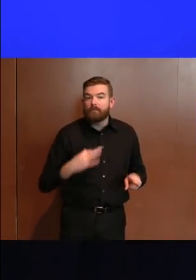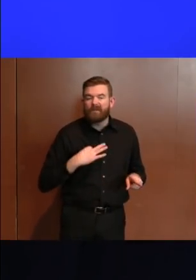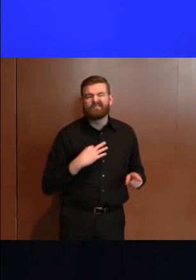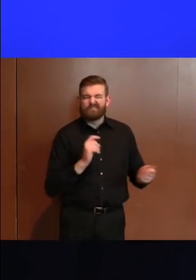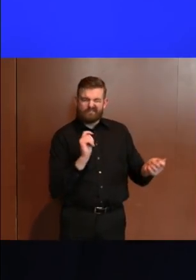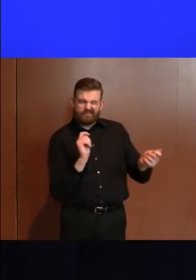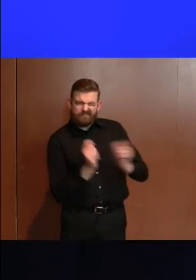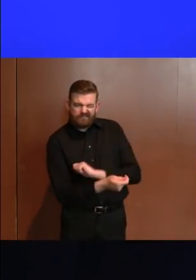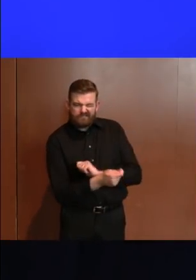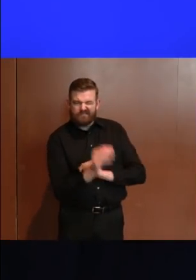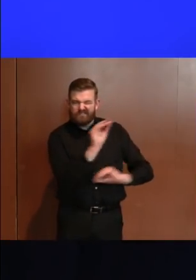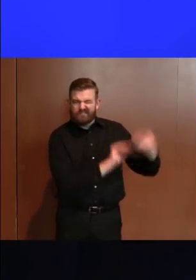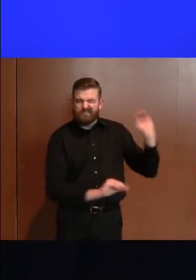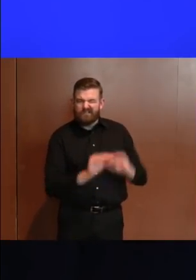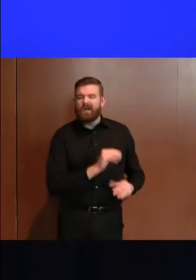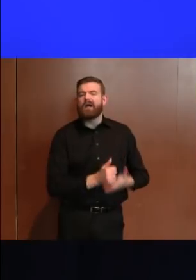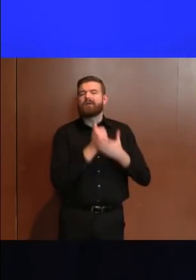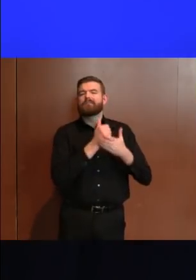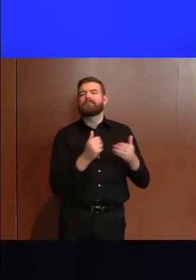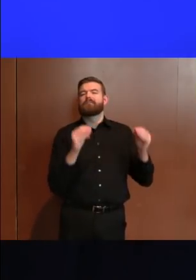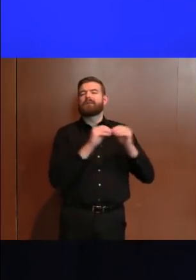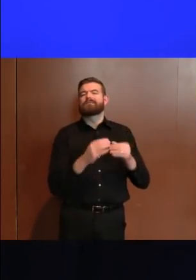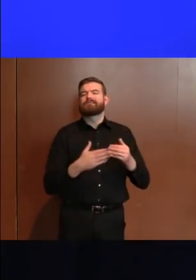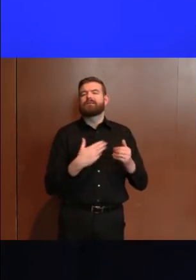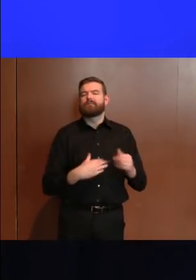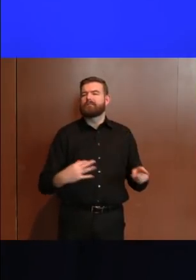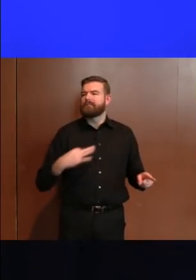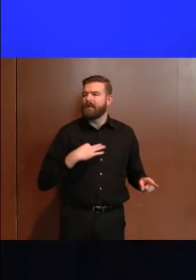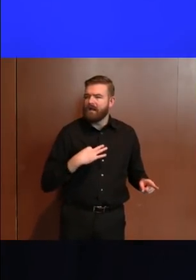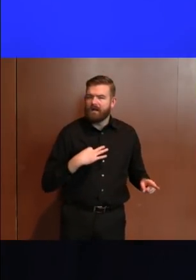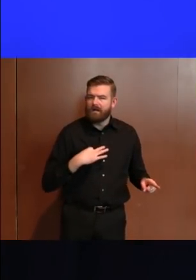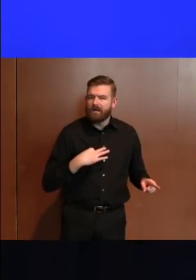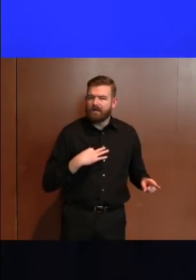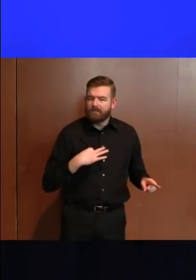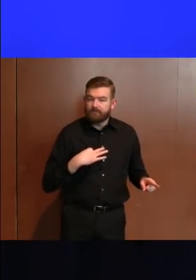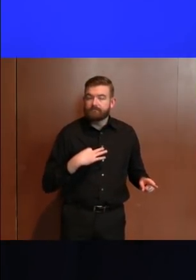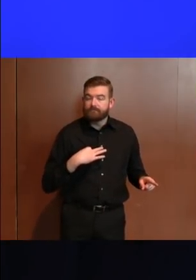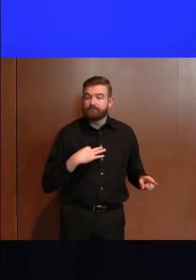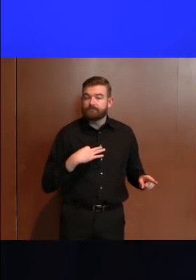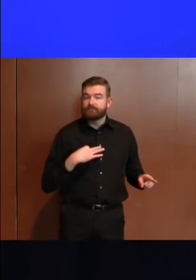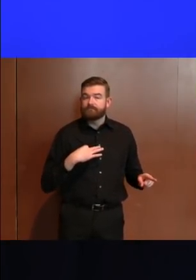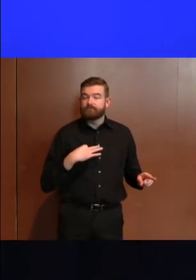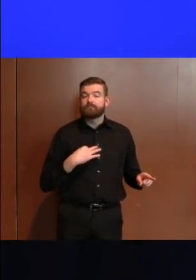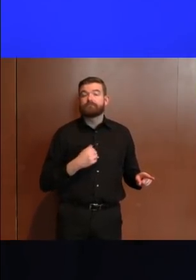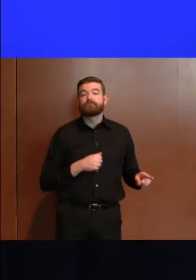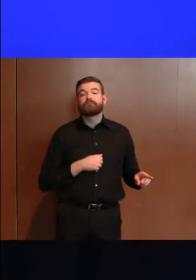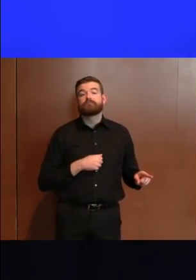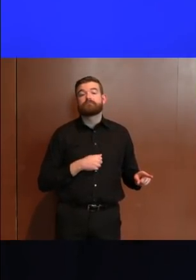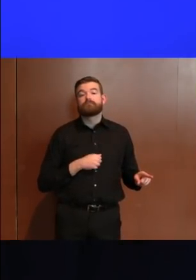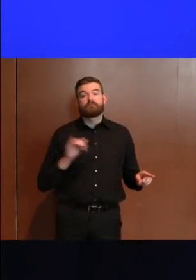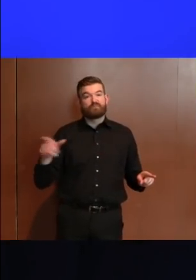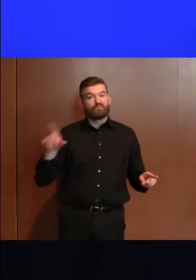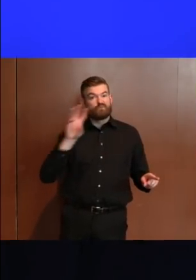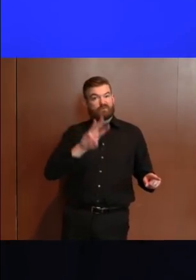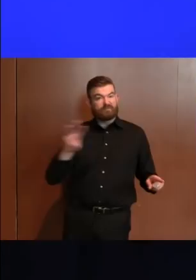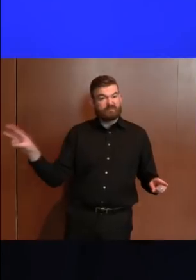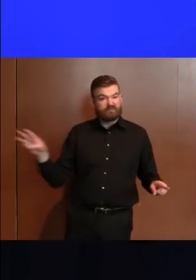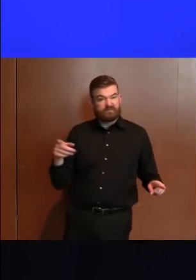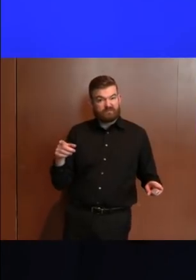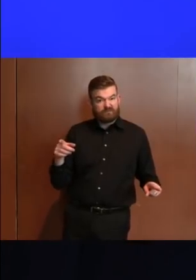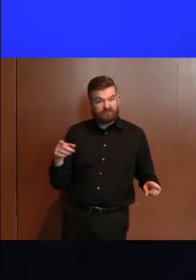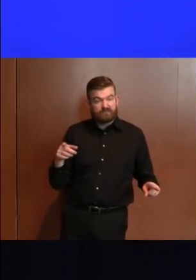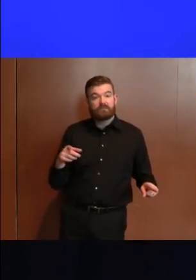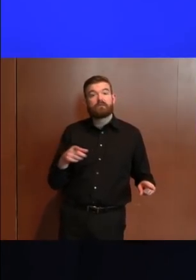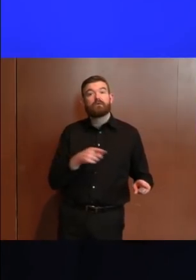.gov slash labor and myunemployment.nj.gov provide great resources for first-time filers, including FAQs.